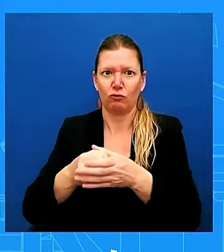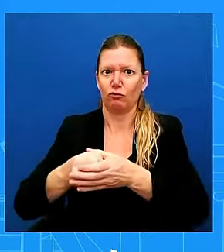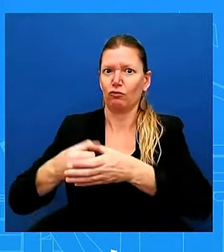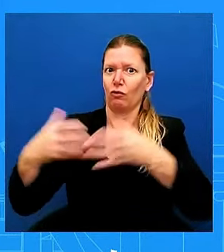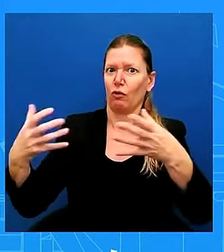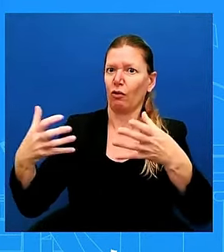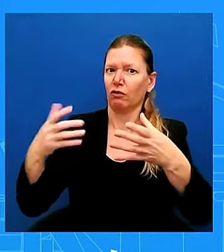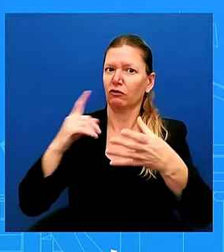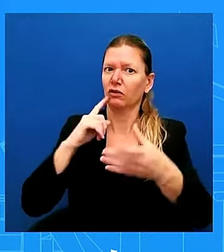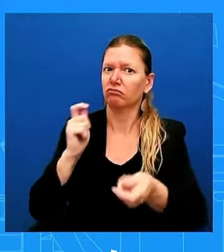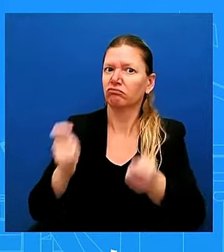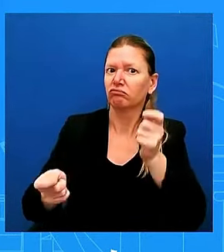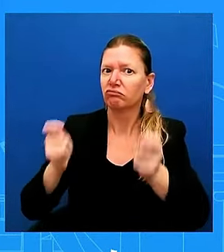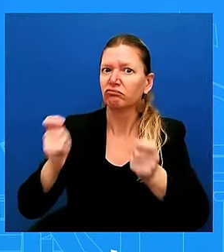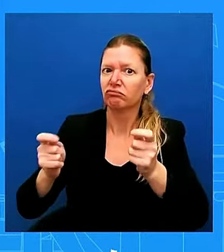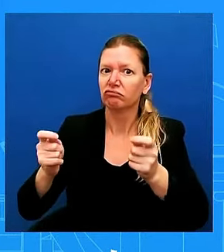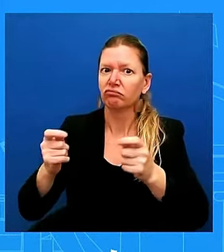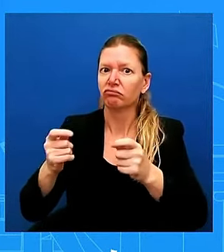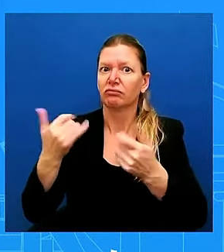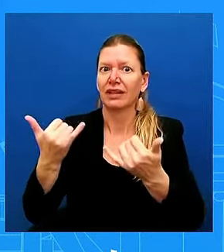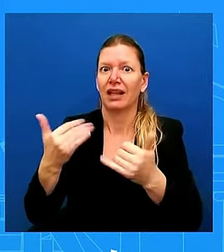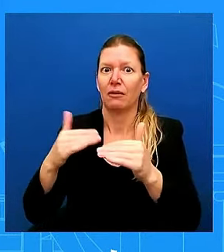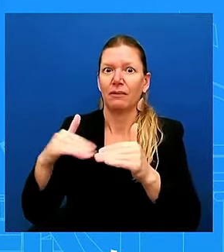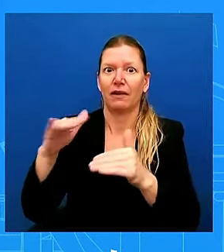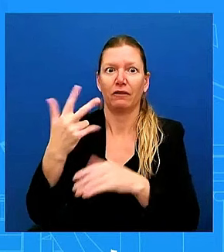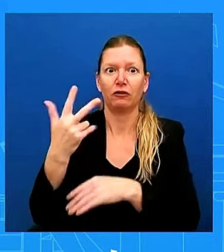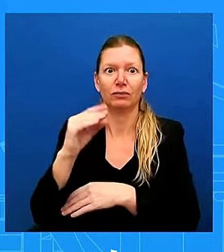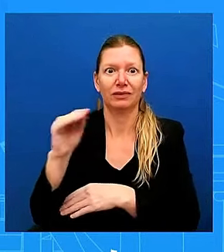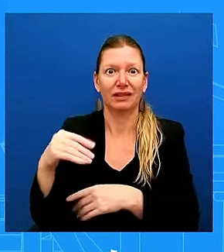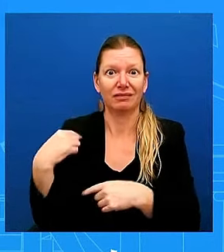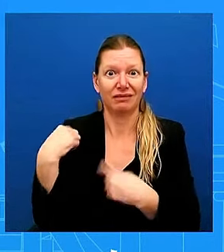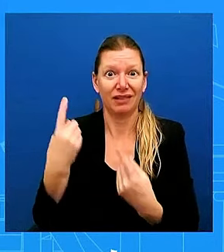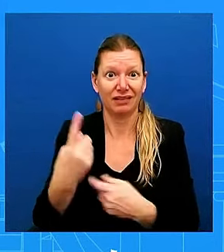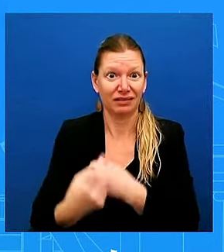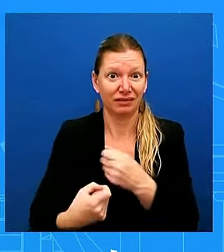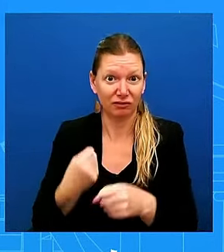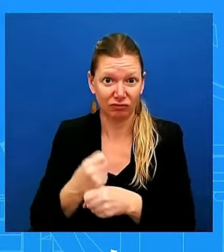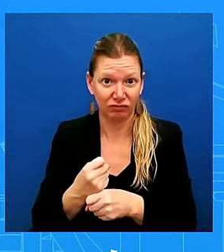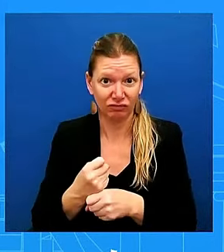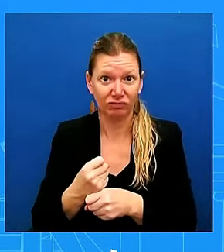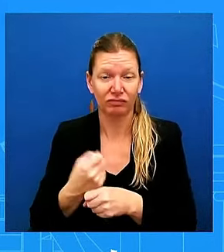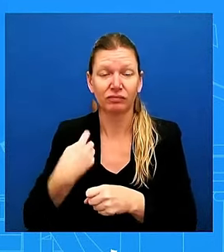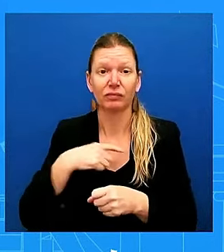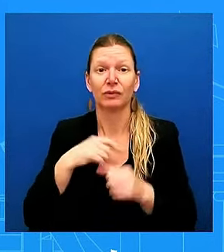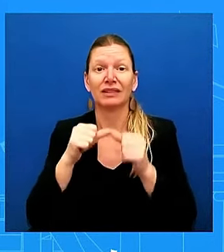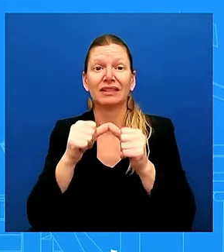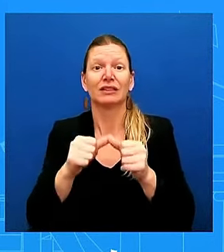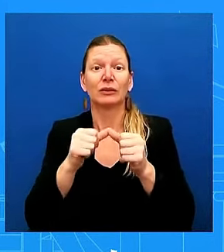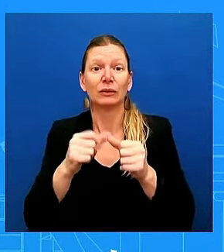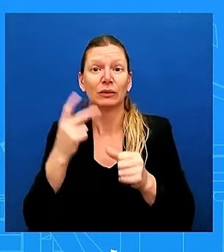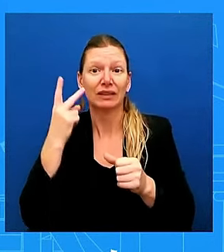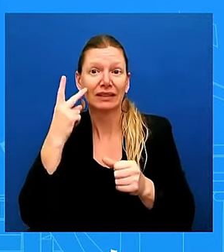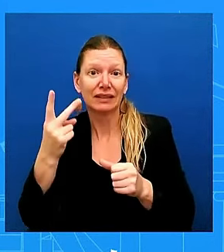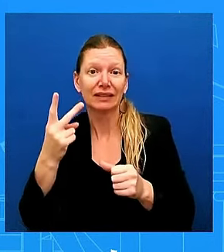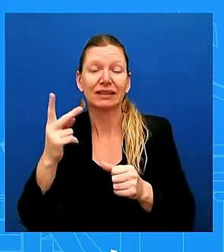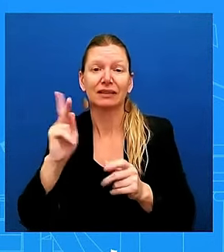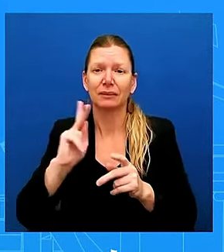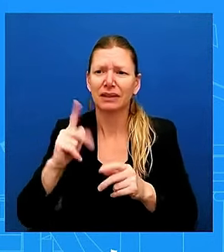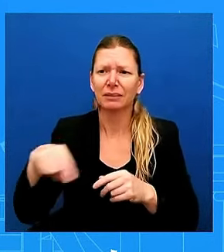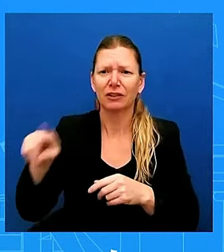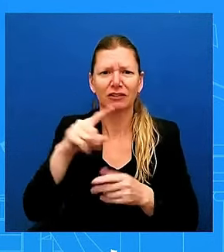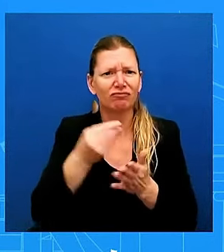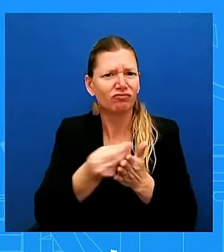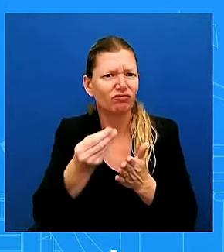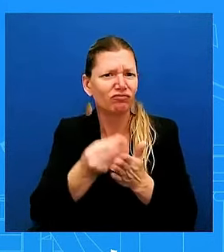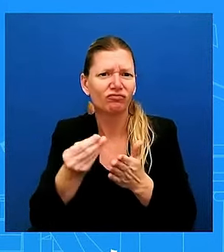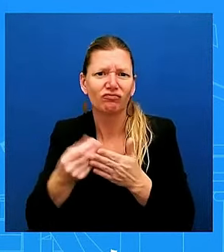last year. And we're continuing to see very resilient consumers. So, yes, that's exactly the kind of Goldilocks results that you would